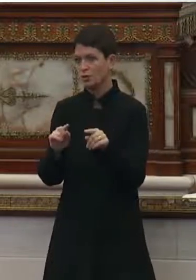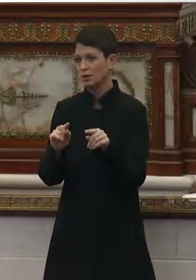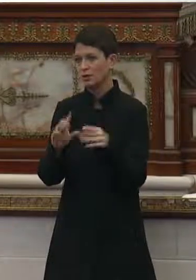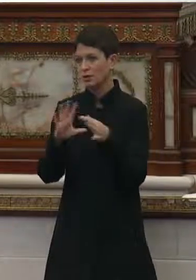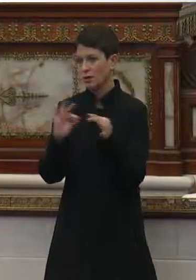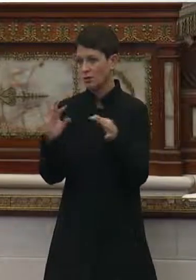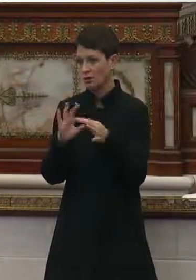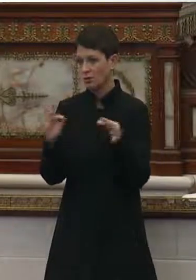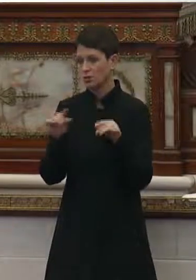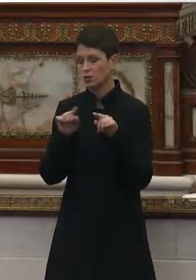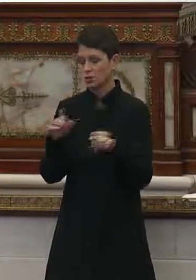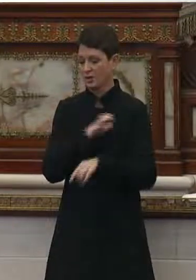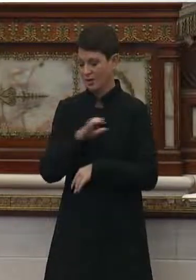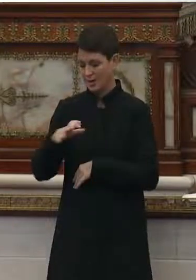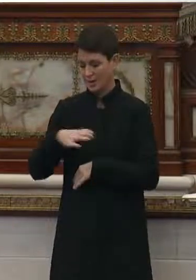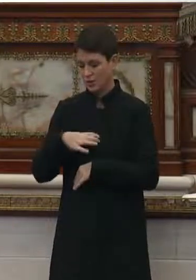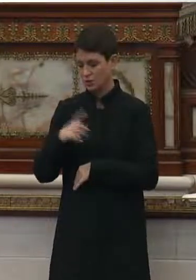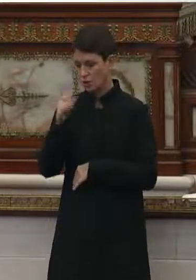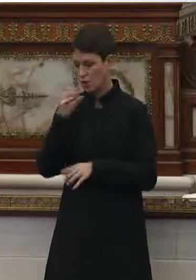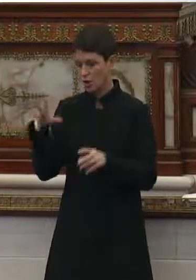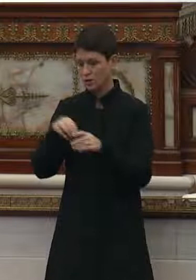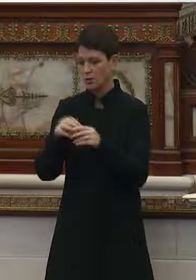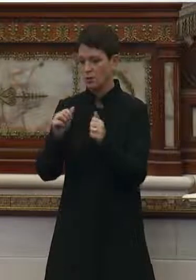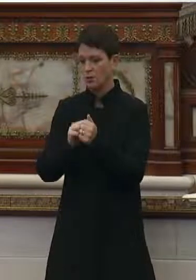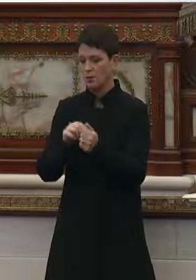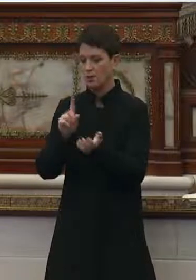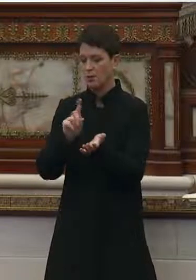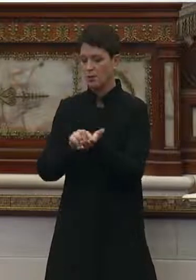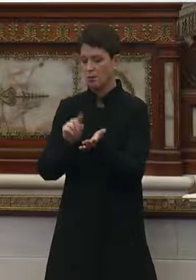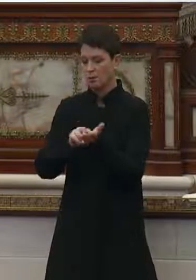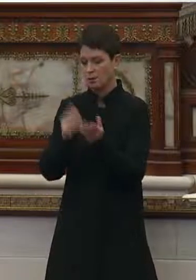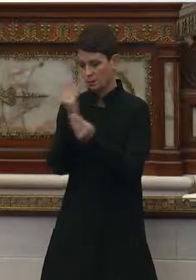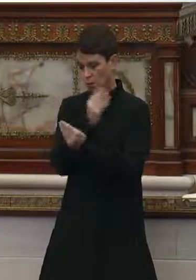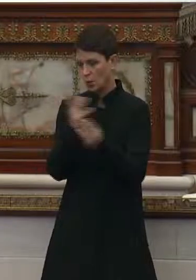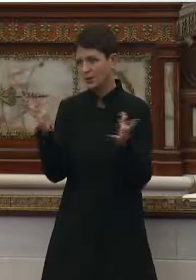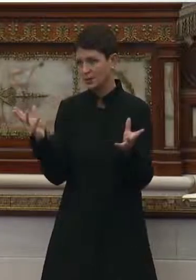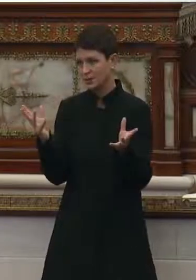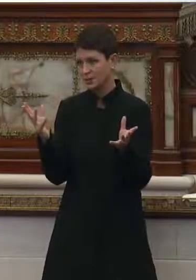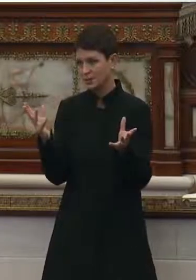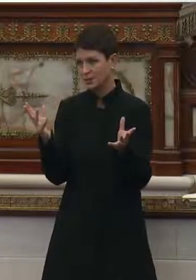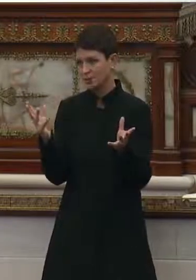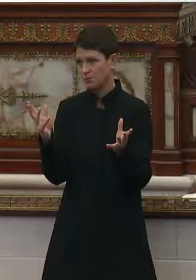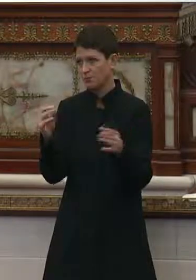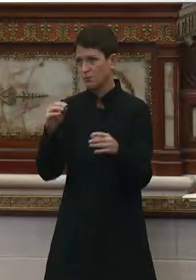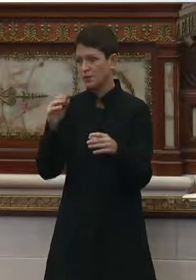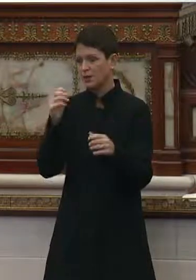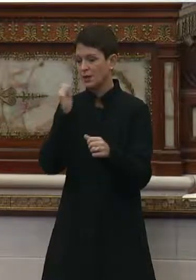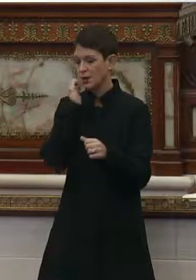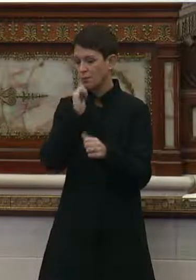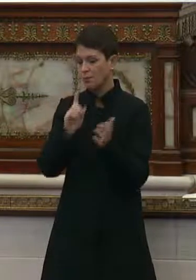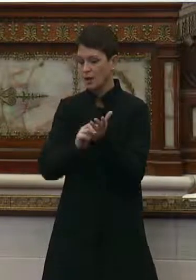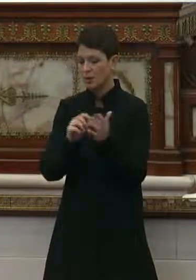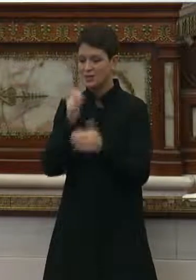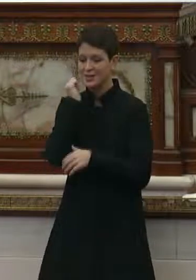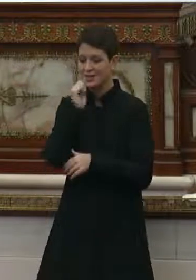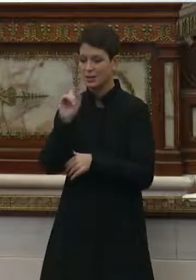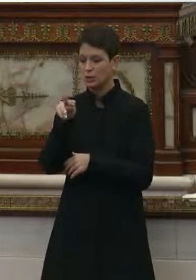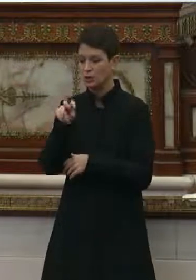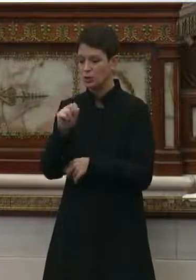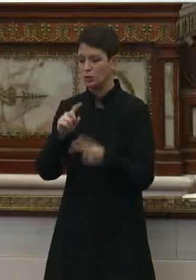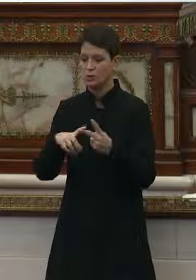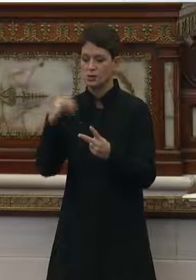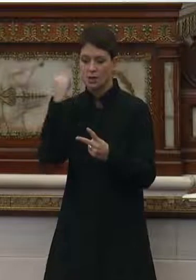of council committees are included in the public notices that are published in the Daily News,